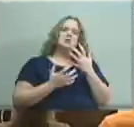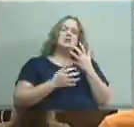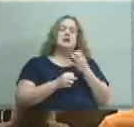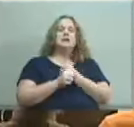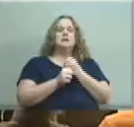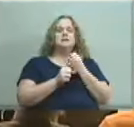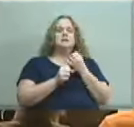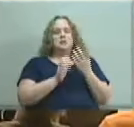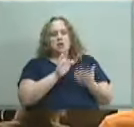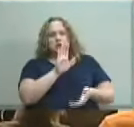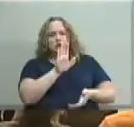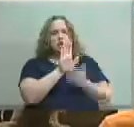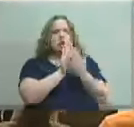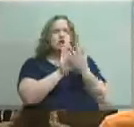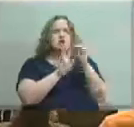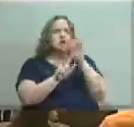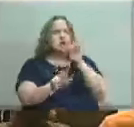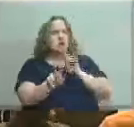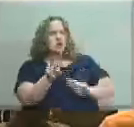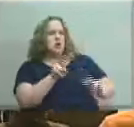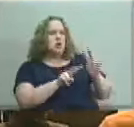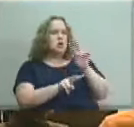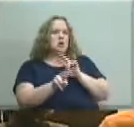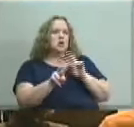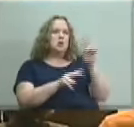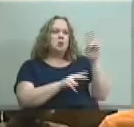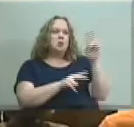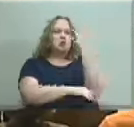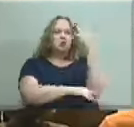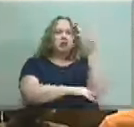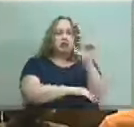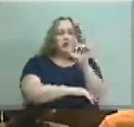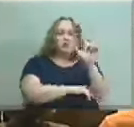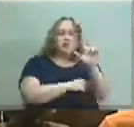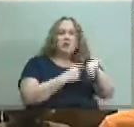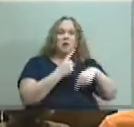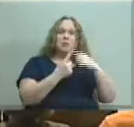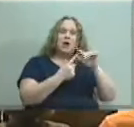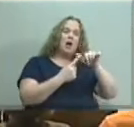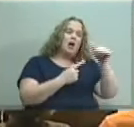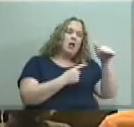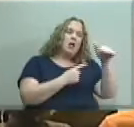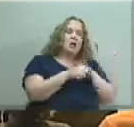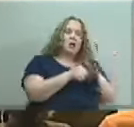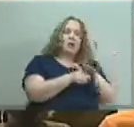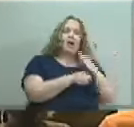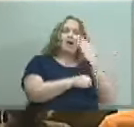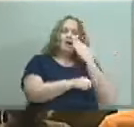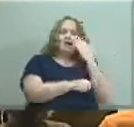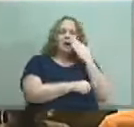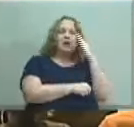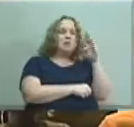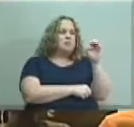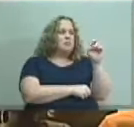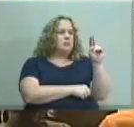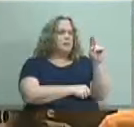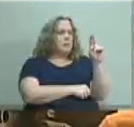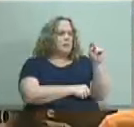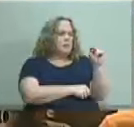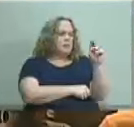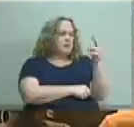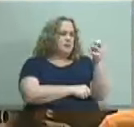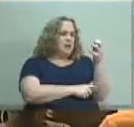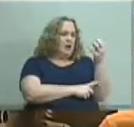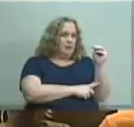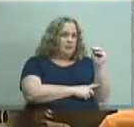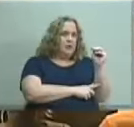point where we're going to uh look and consult with maybe trees louisville about other areas if we can i know that the leadership over uh bernheim had suggested that there's a